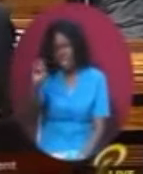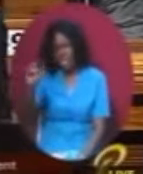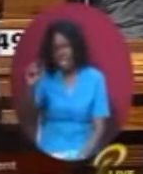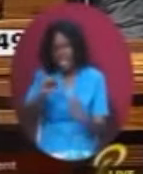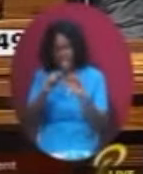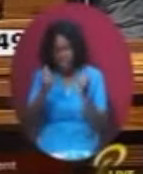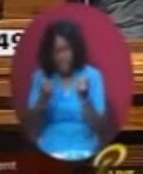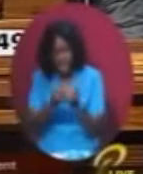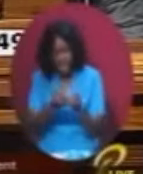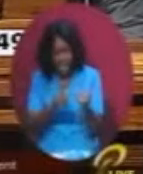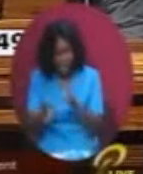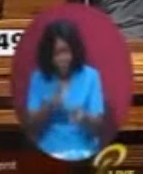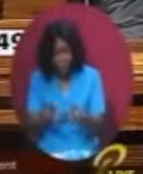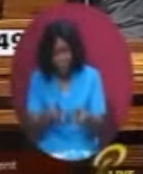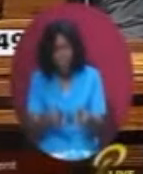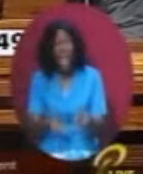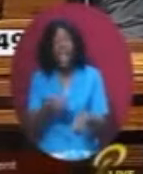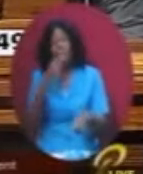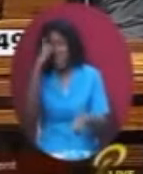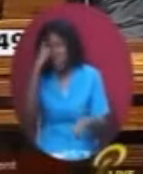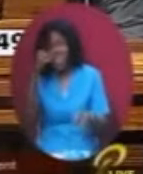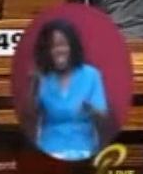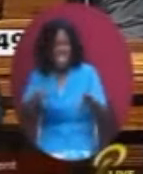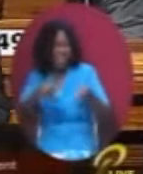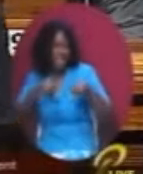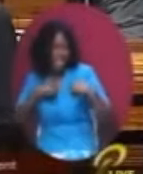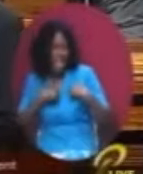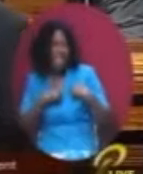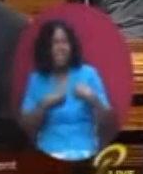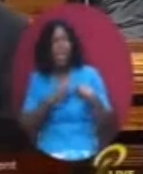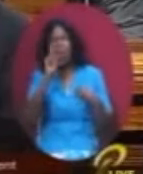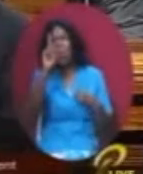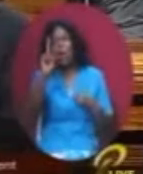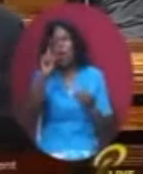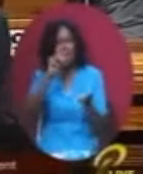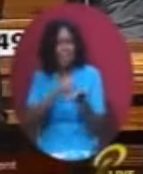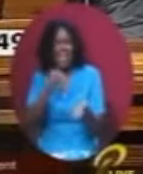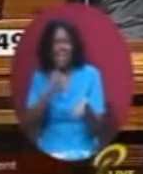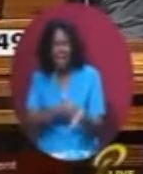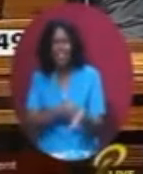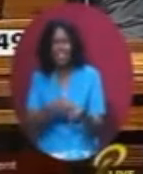check for $2.5 million which they received one week before the May 24th election.